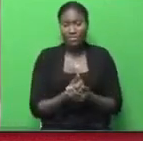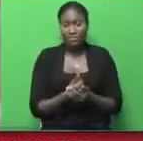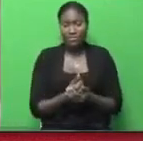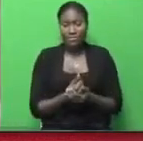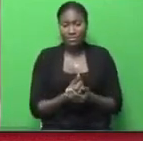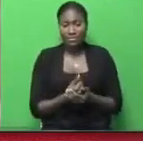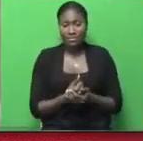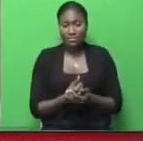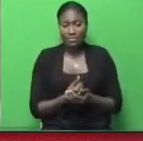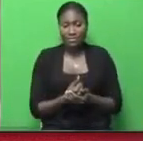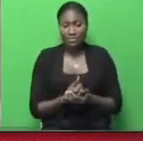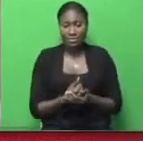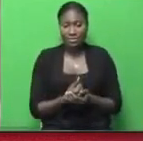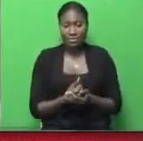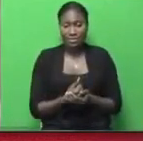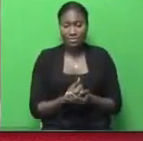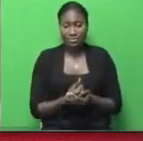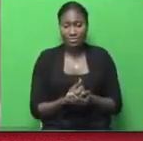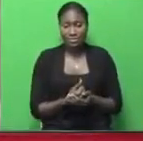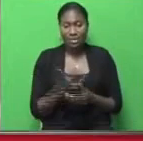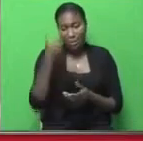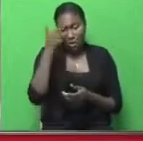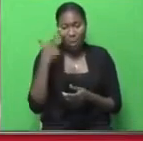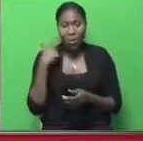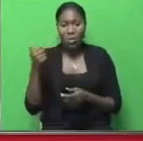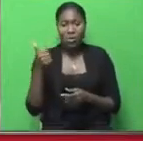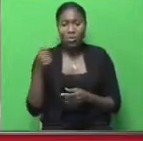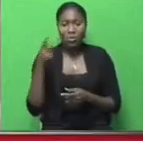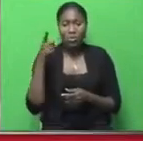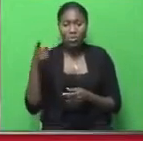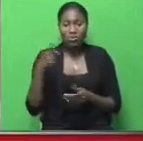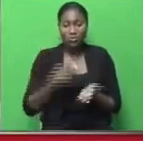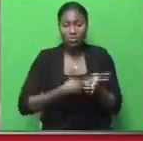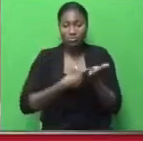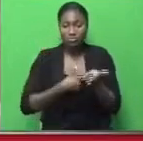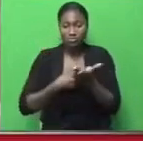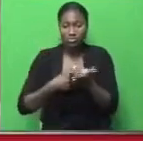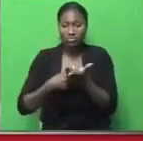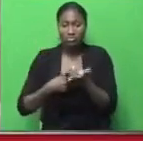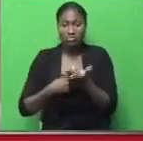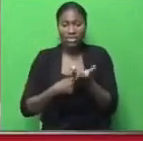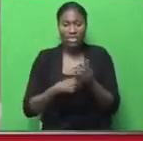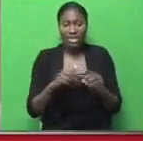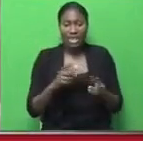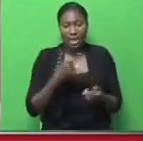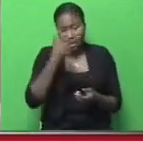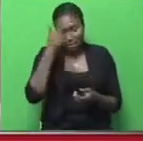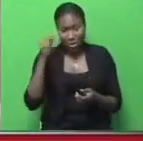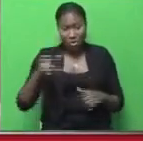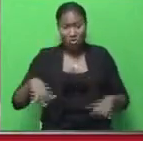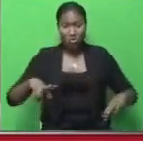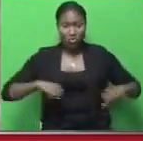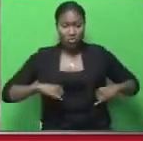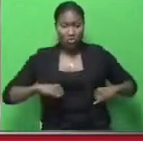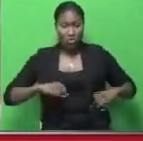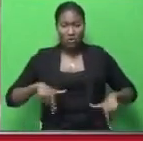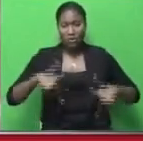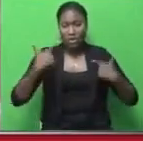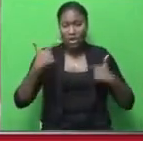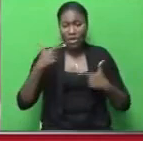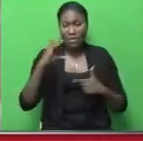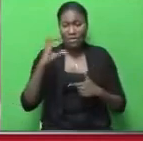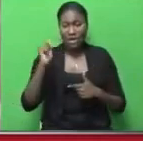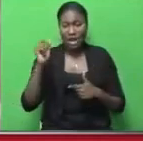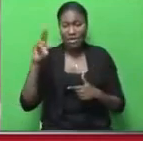look like you're in a national unity debate because you boasted that you lived in Carapachaima for